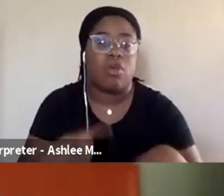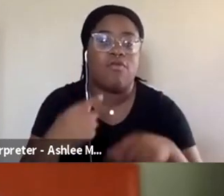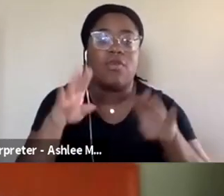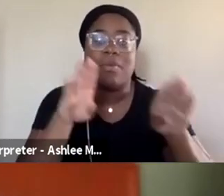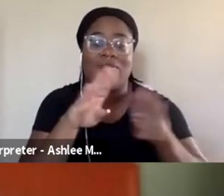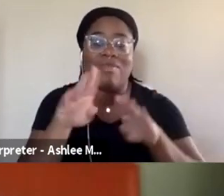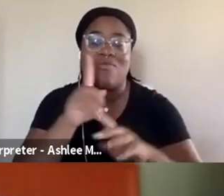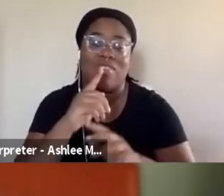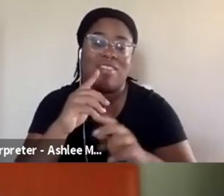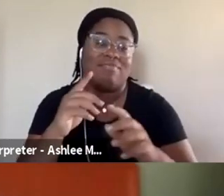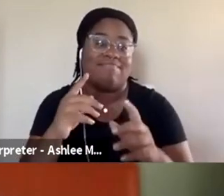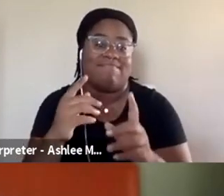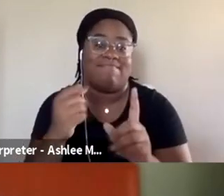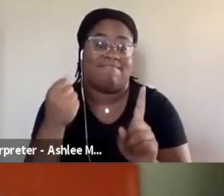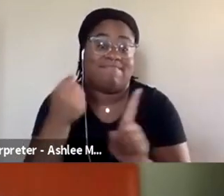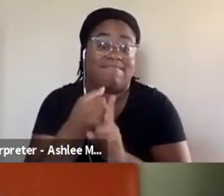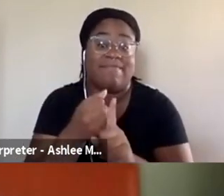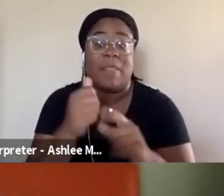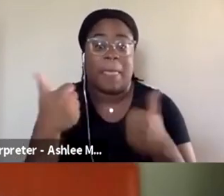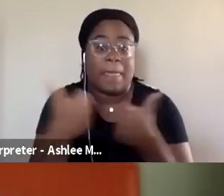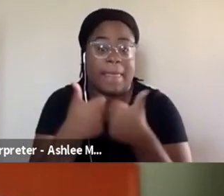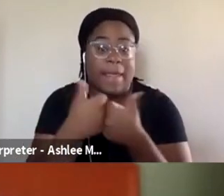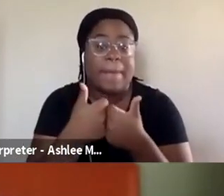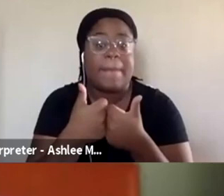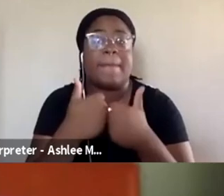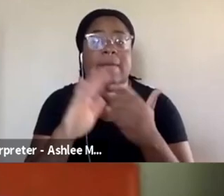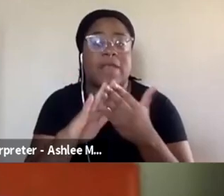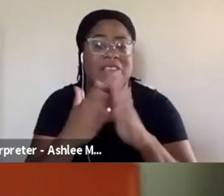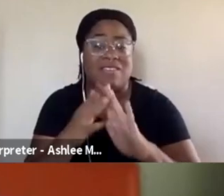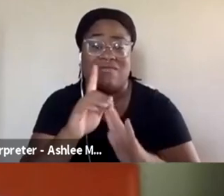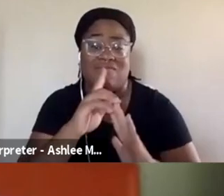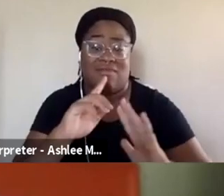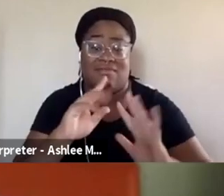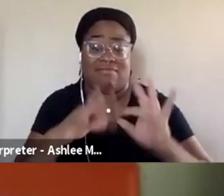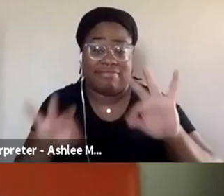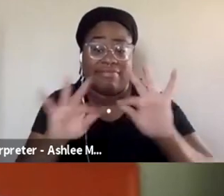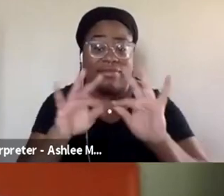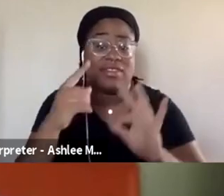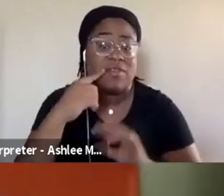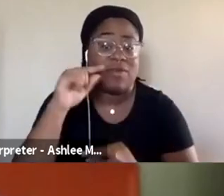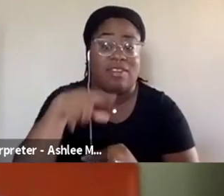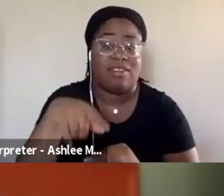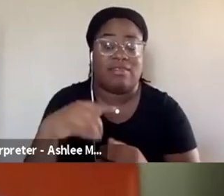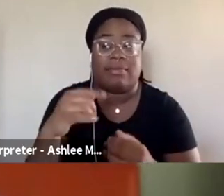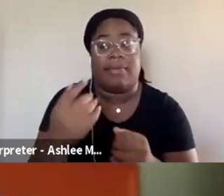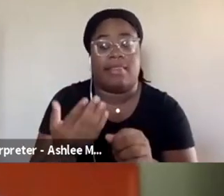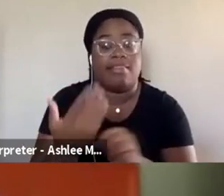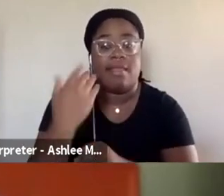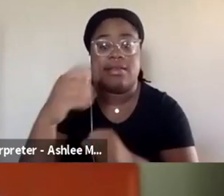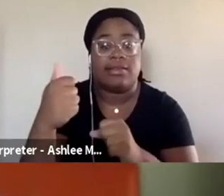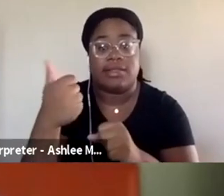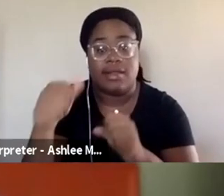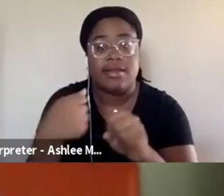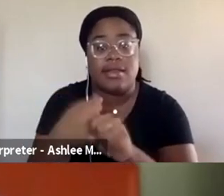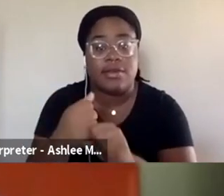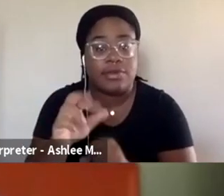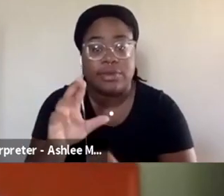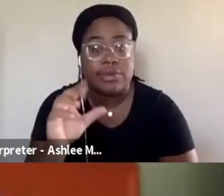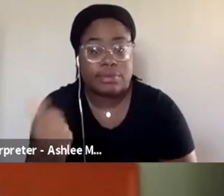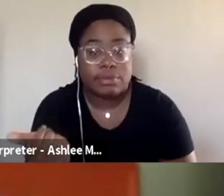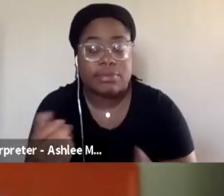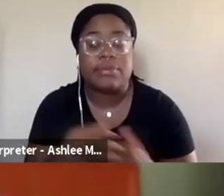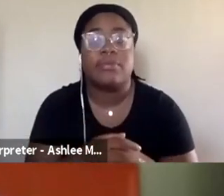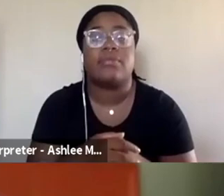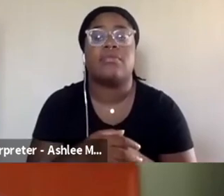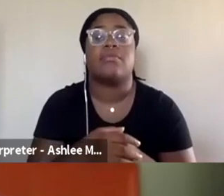community. I think it's been extremely prevalent in gaming over the last, I don't know, decade or so. Um, and so I'm, I'm